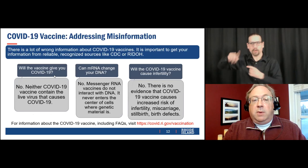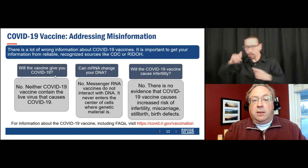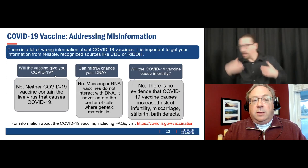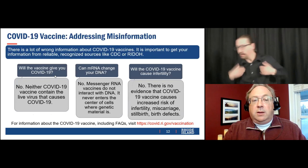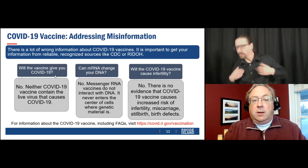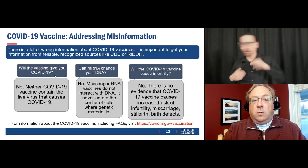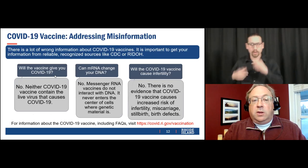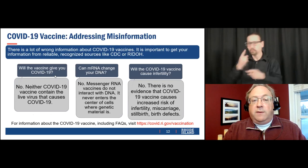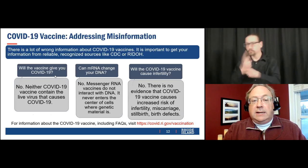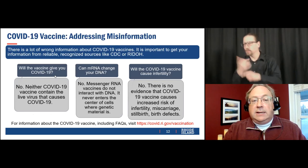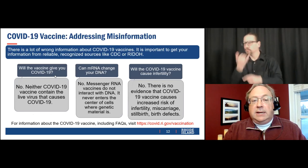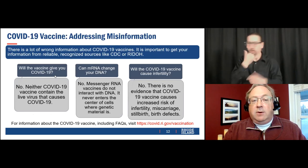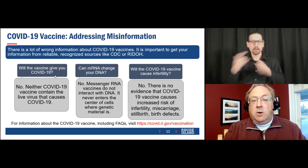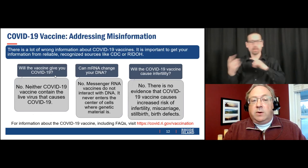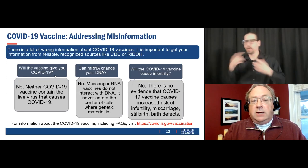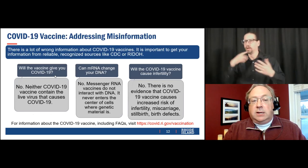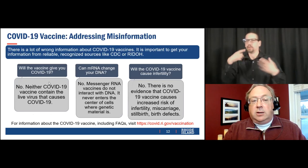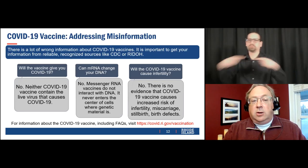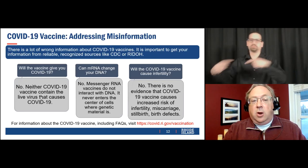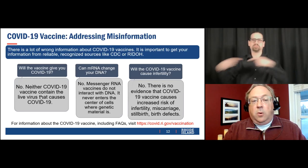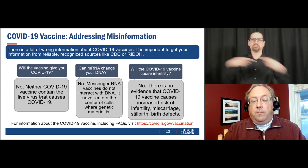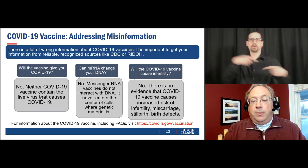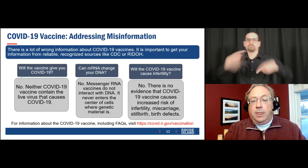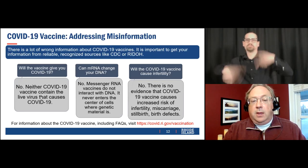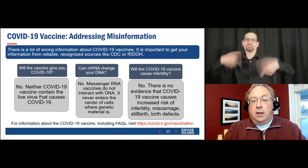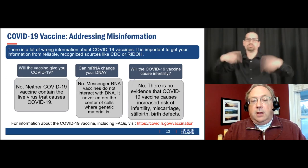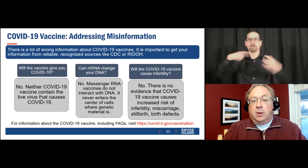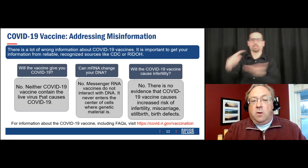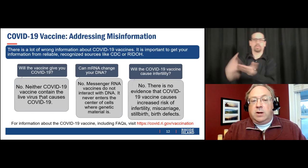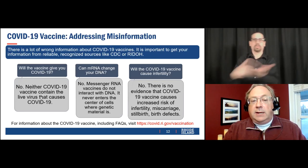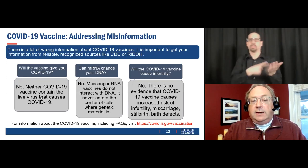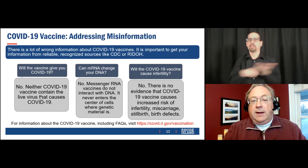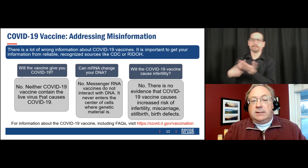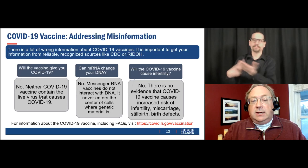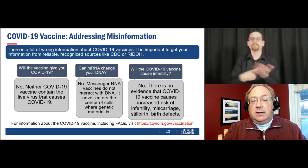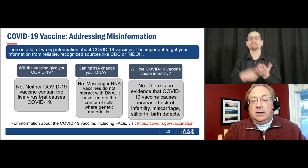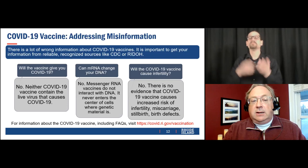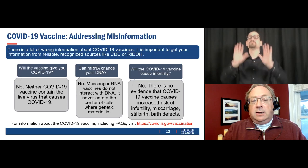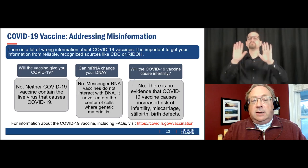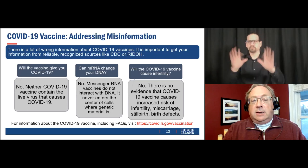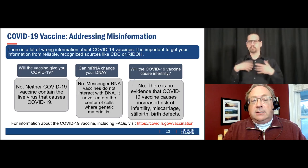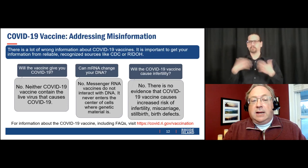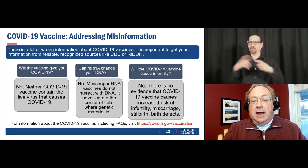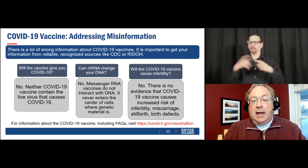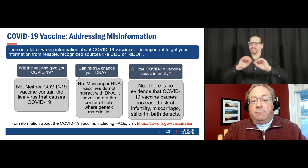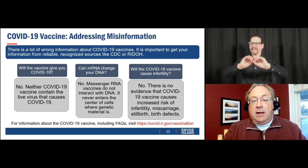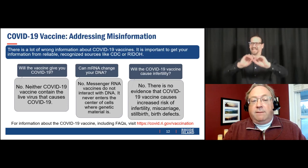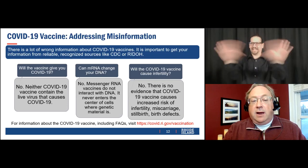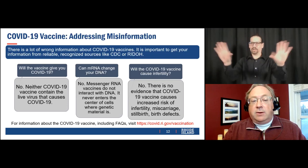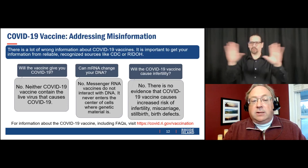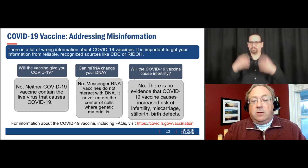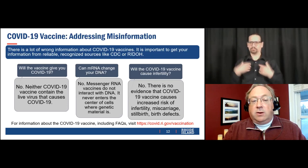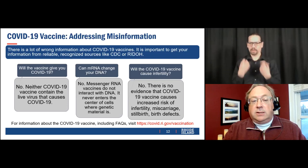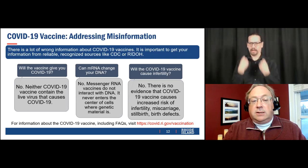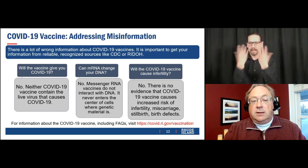One myth. Will the vaccine give you COVID-19? No. The COVID-19 vaccine does not have